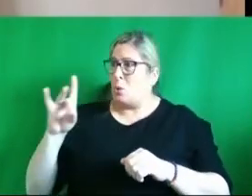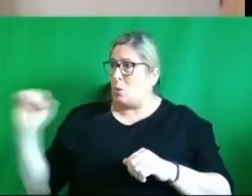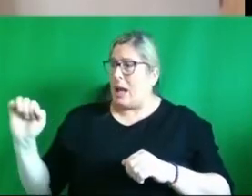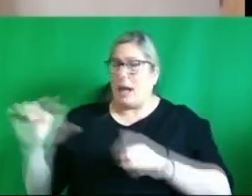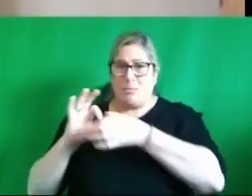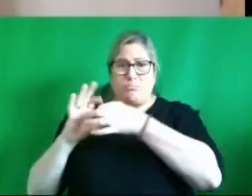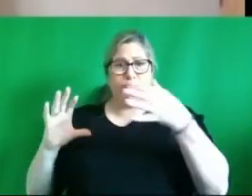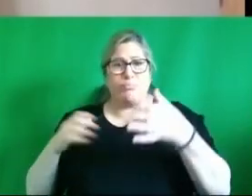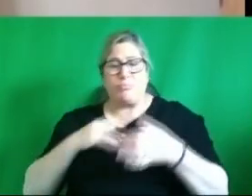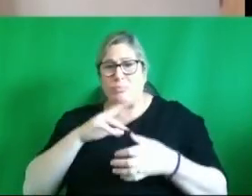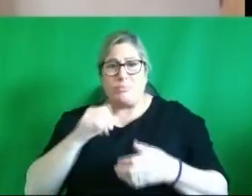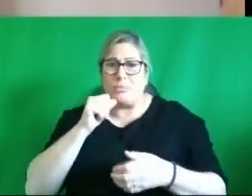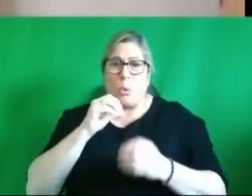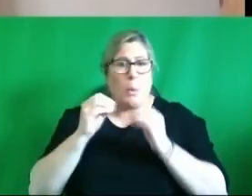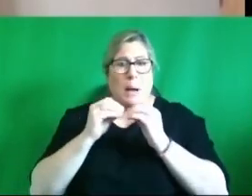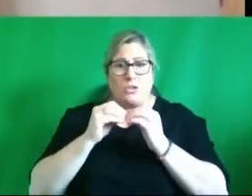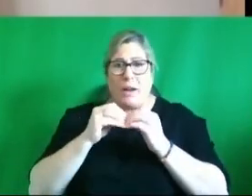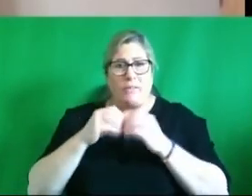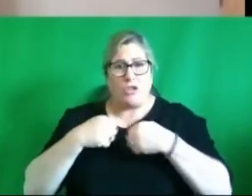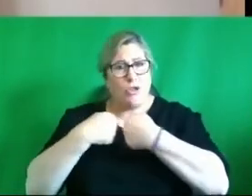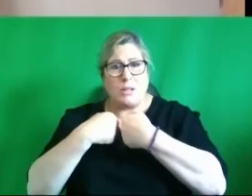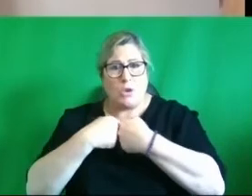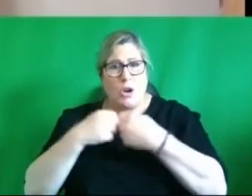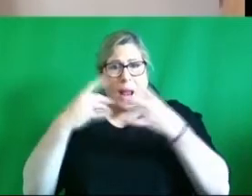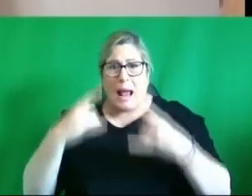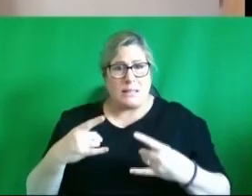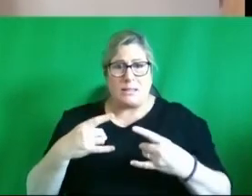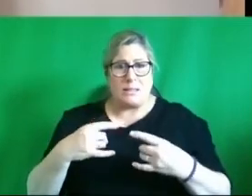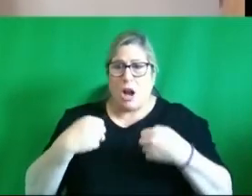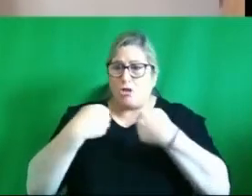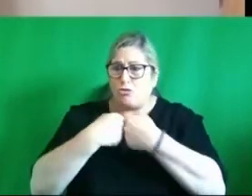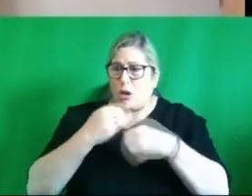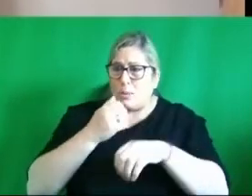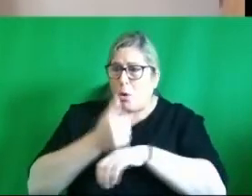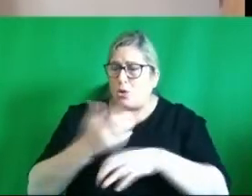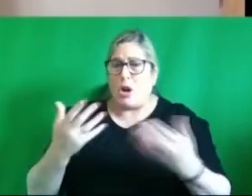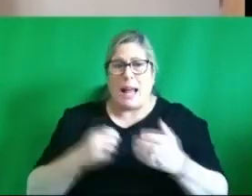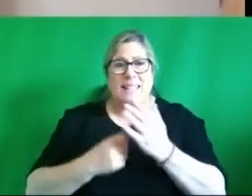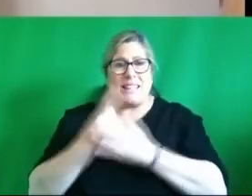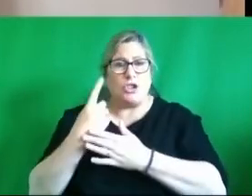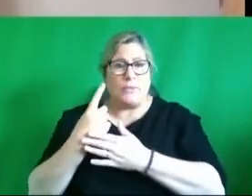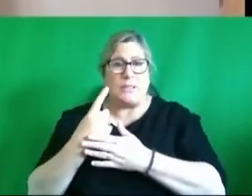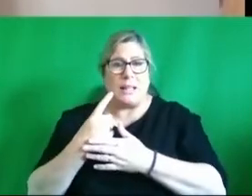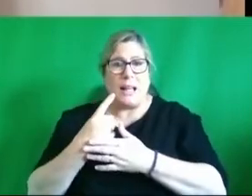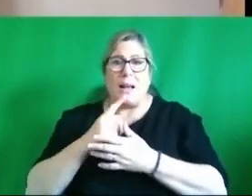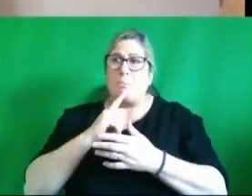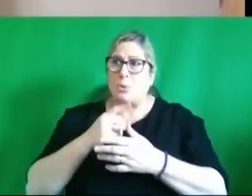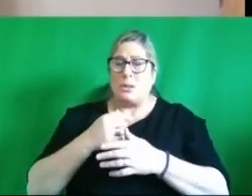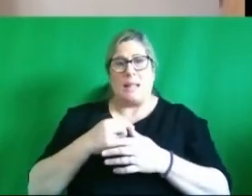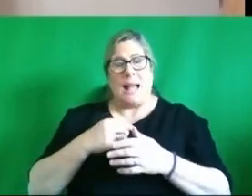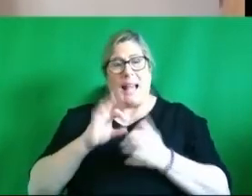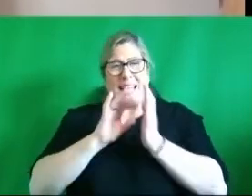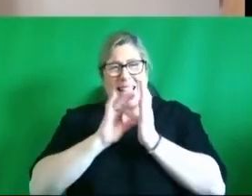there's no mention of cross-border health in it no mention of cross-border initiatives and yet a key policy area that